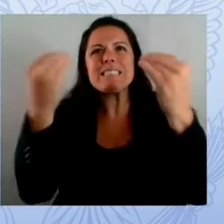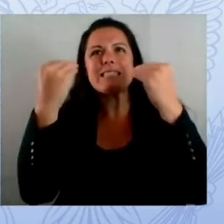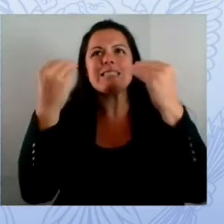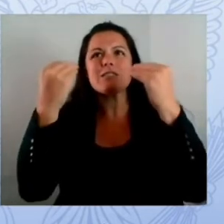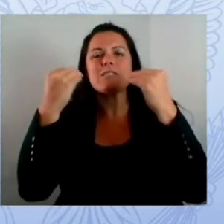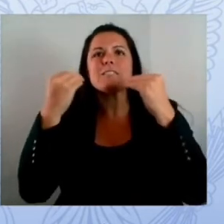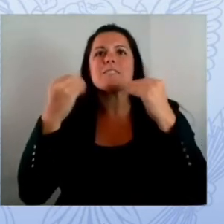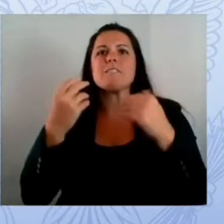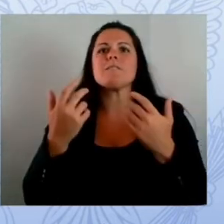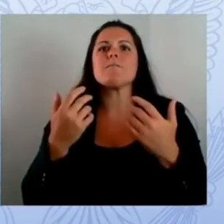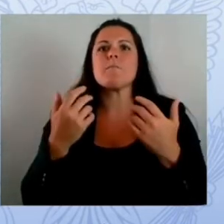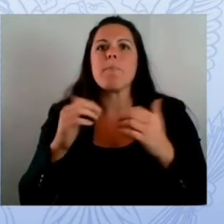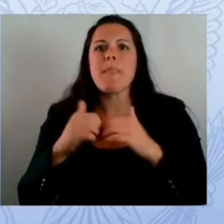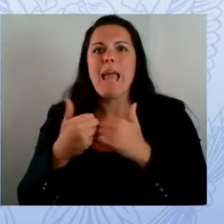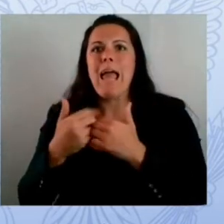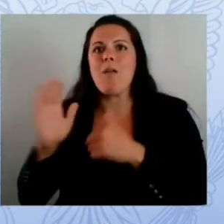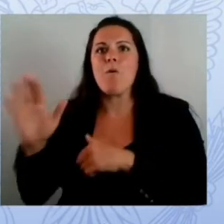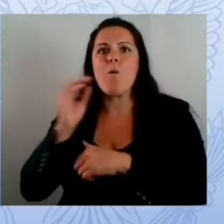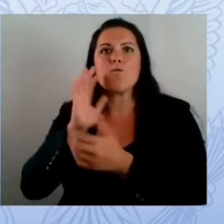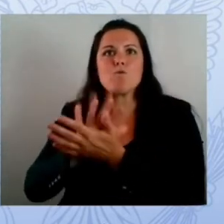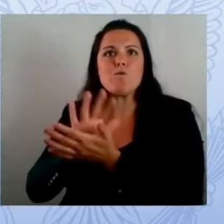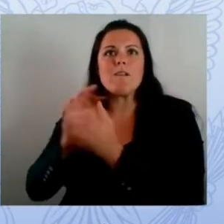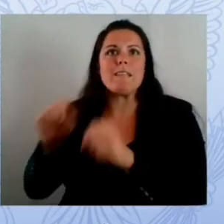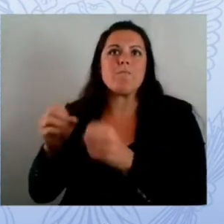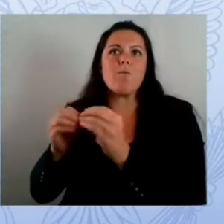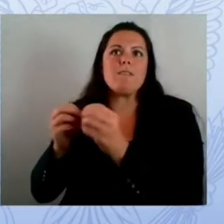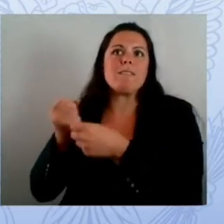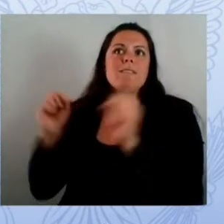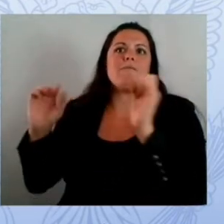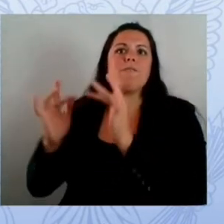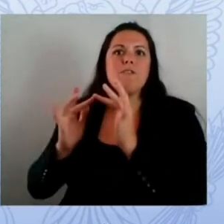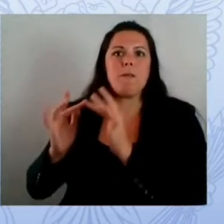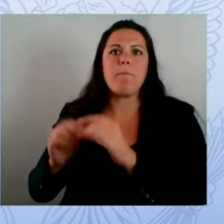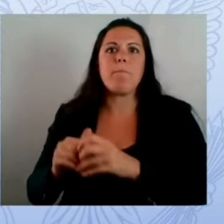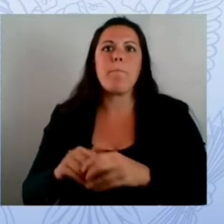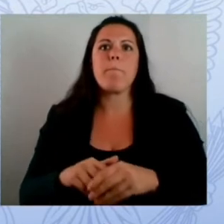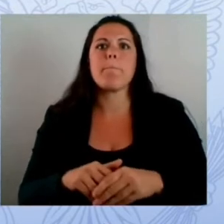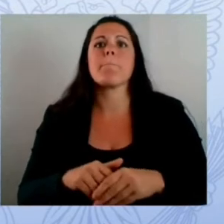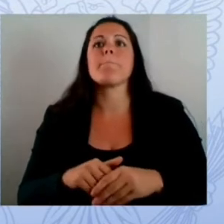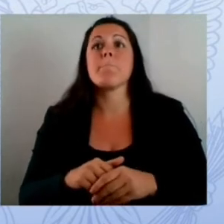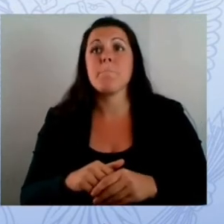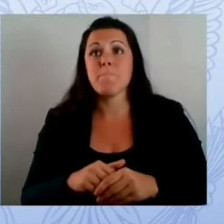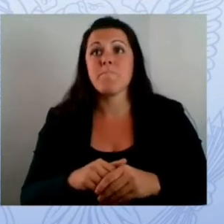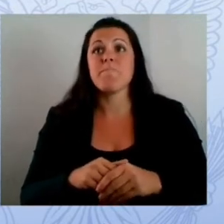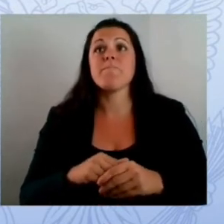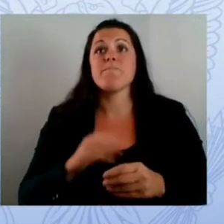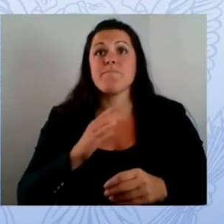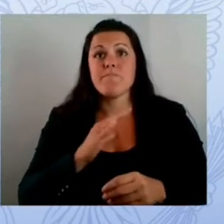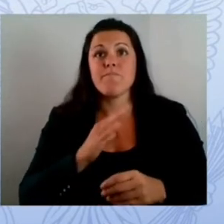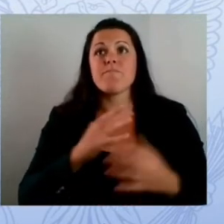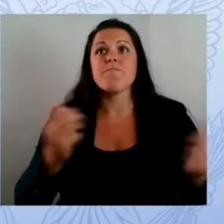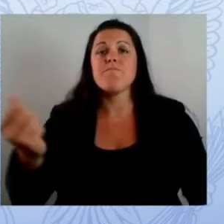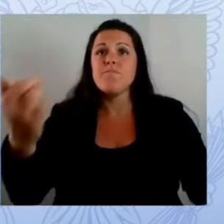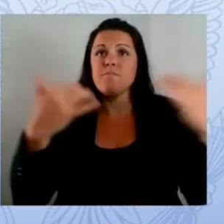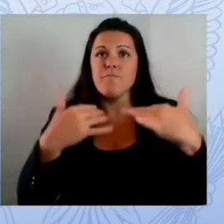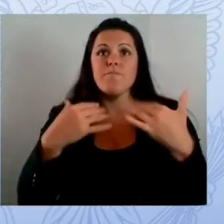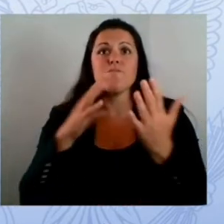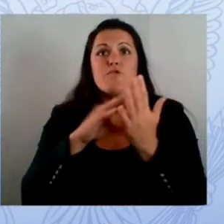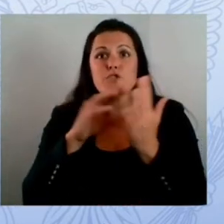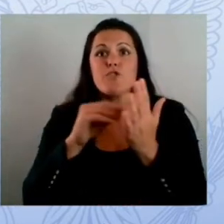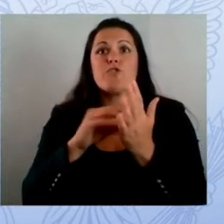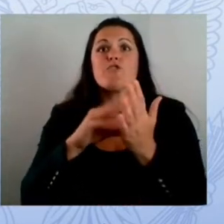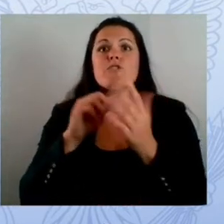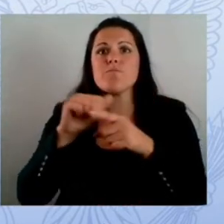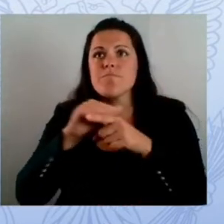so actual practical application for those individuals bringing them out i can't tell you how often they thank us for the things that they don't